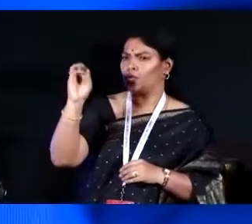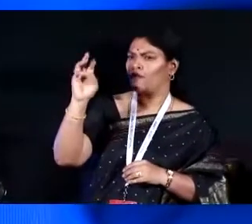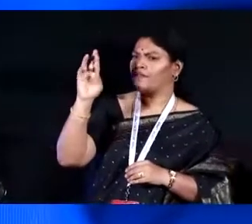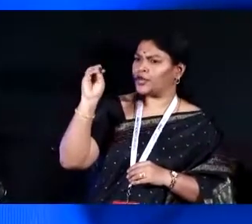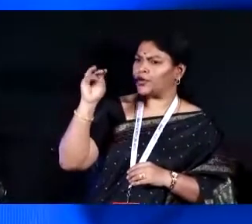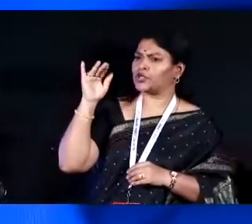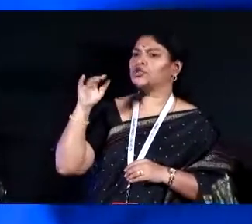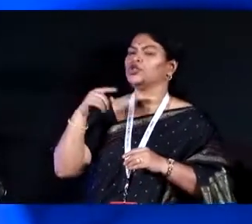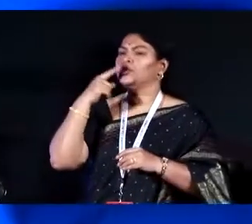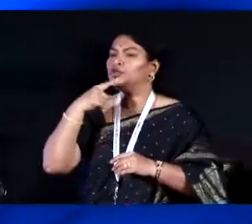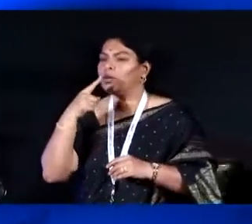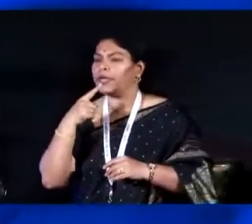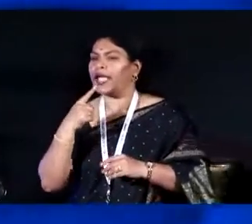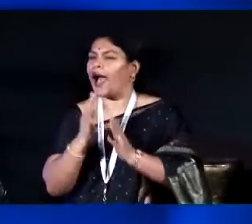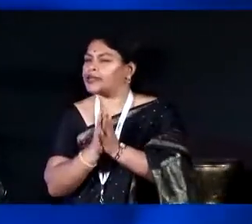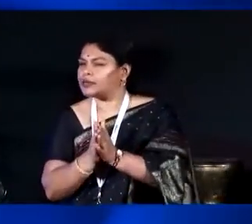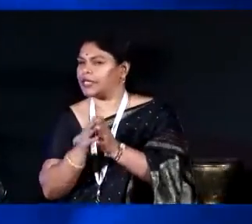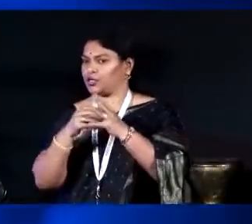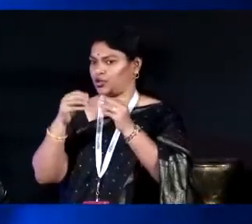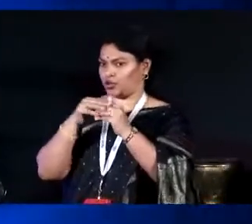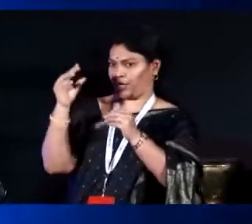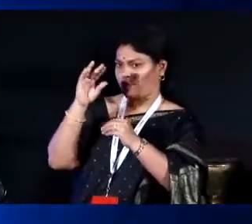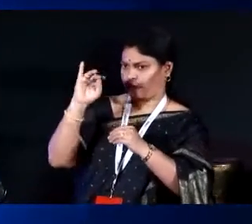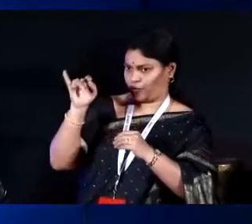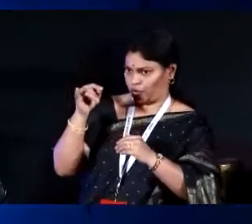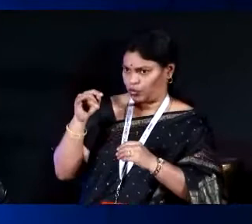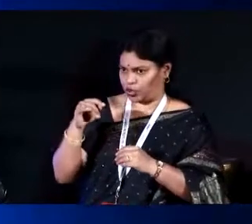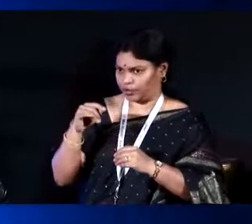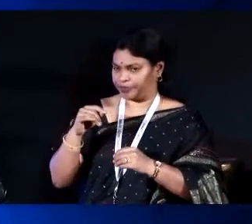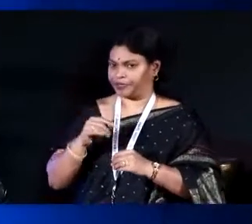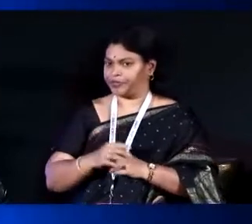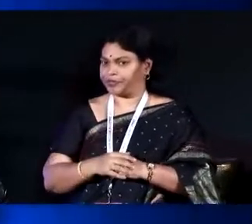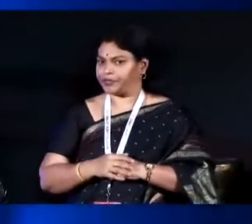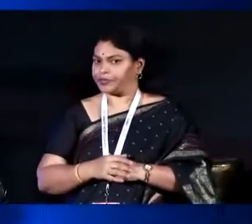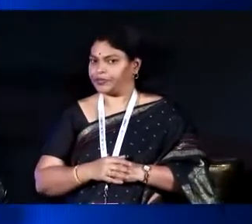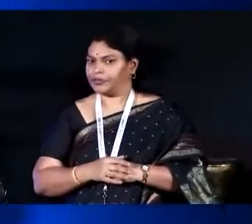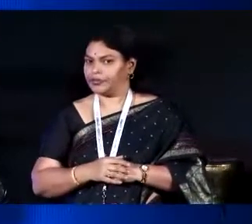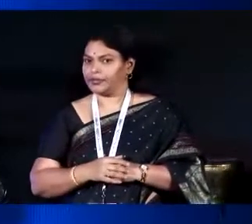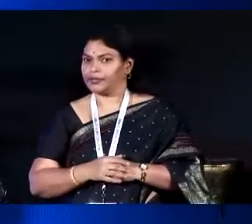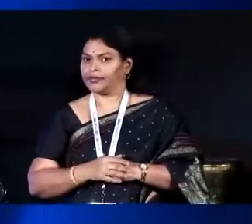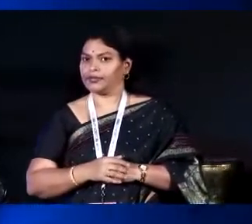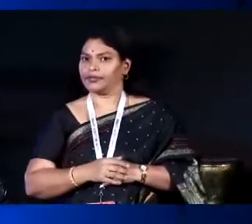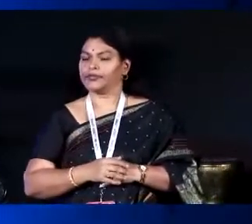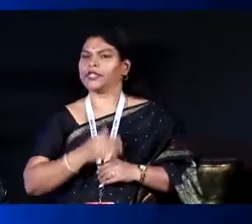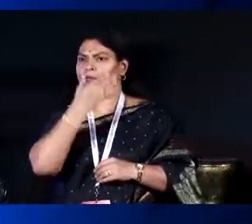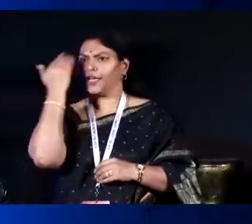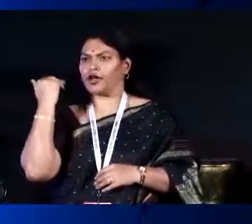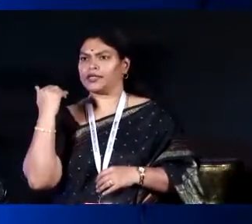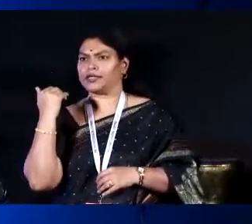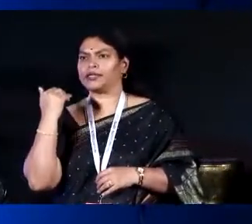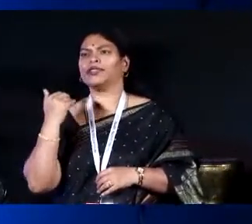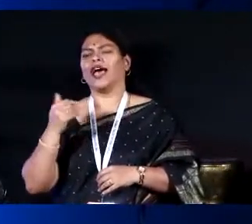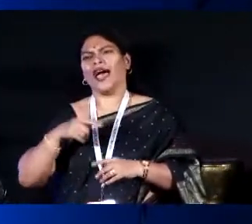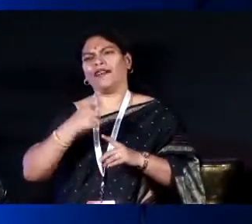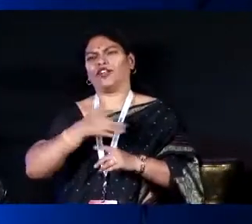convey the story of Goonj and I am here with a different mission also to be honest, you know because after